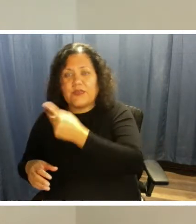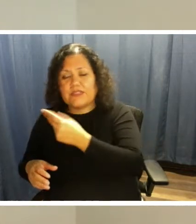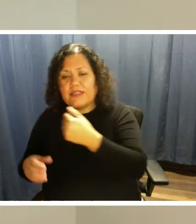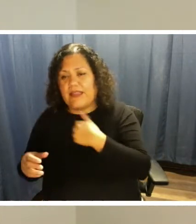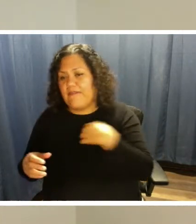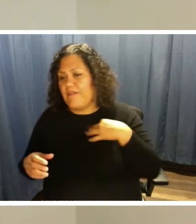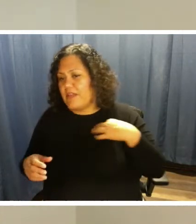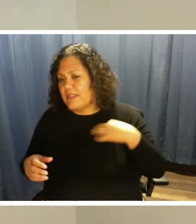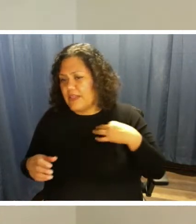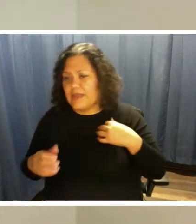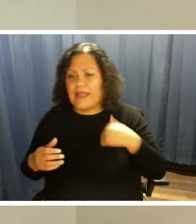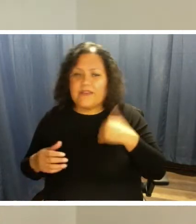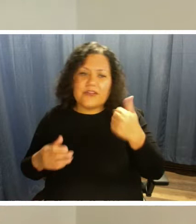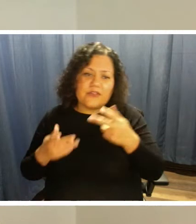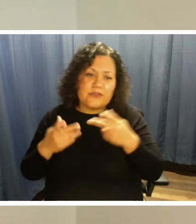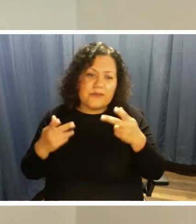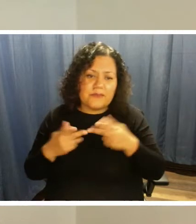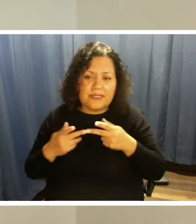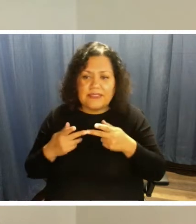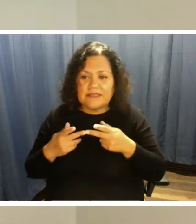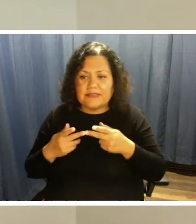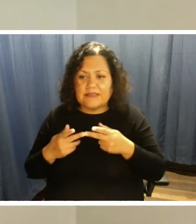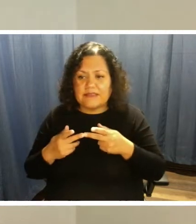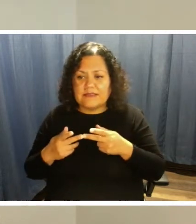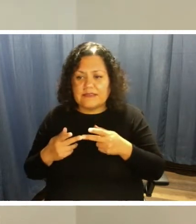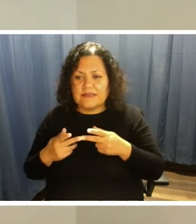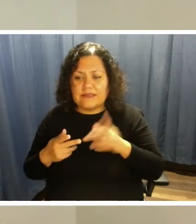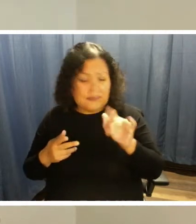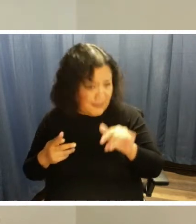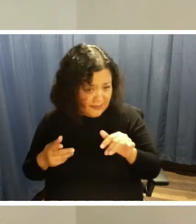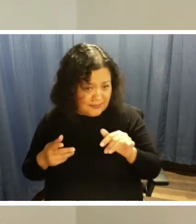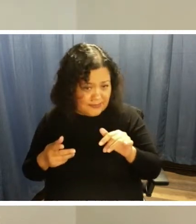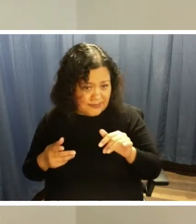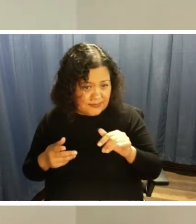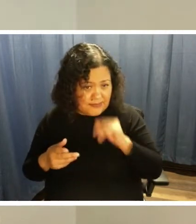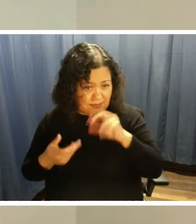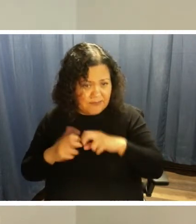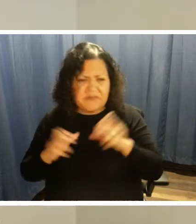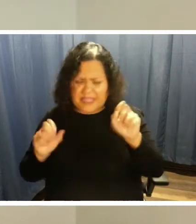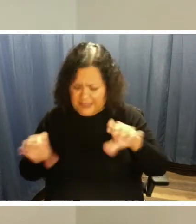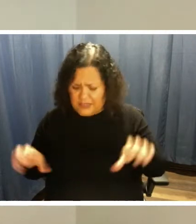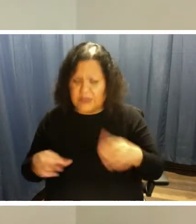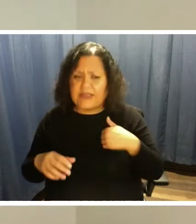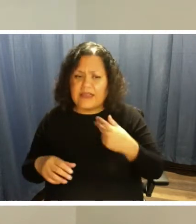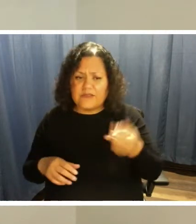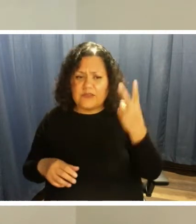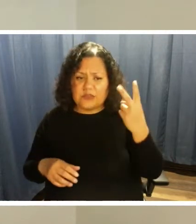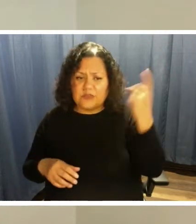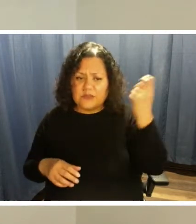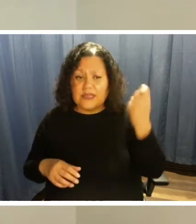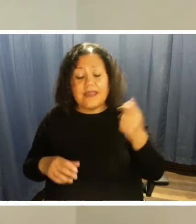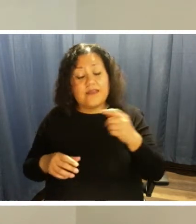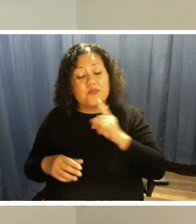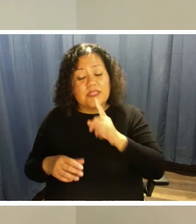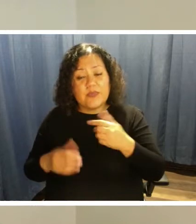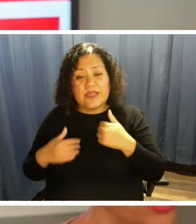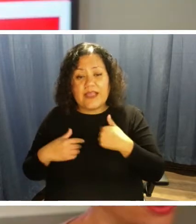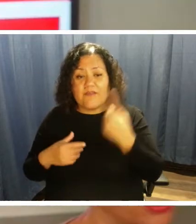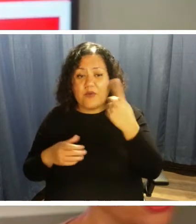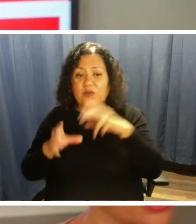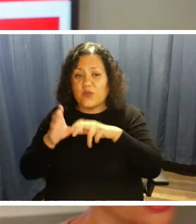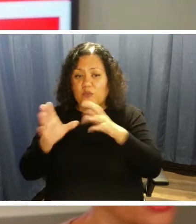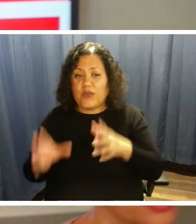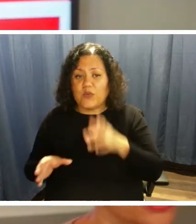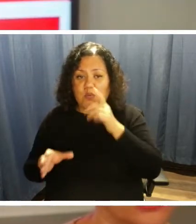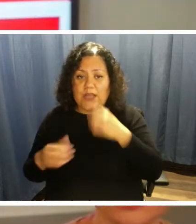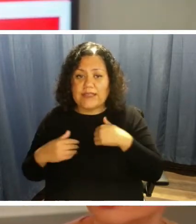to, they have another location they're going to. That's not a, that isn't a issue. Most definitely, they can do that. Yeah. In fact, we have a rider that goes, has